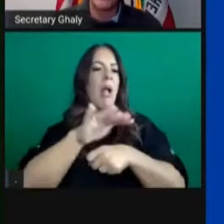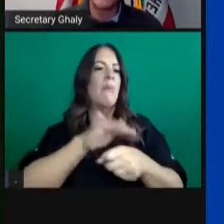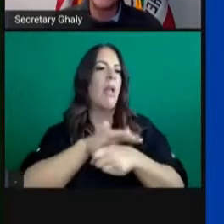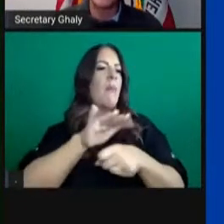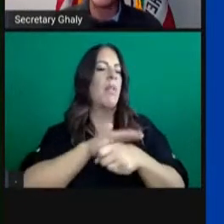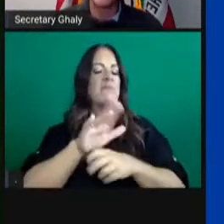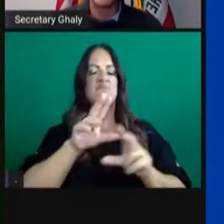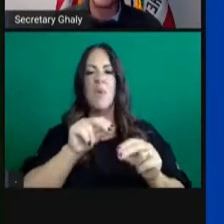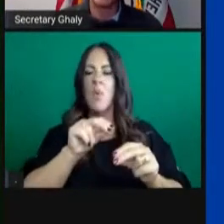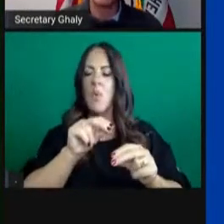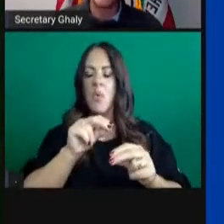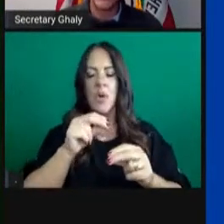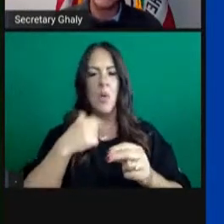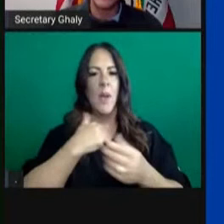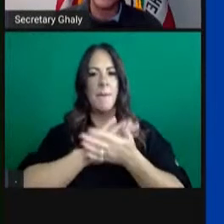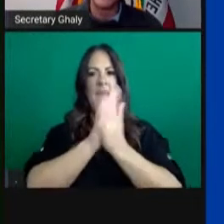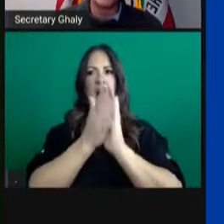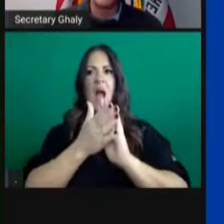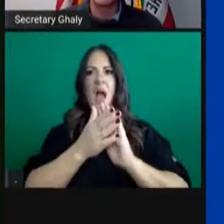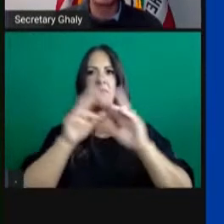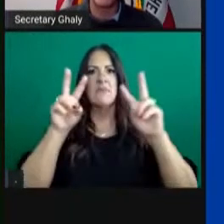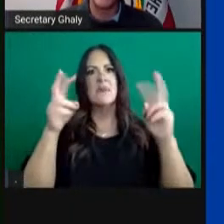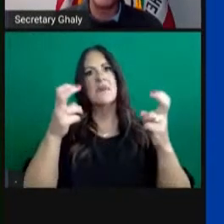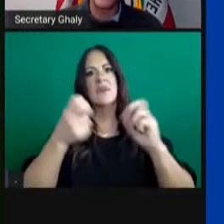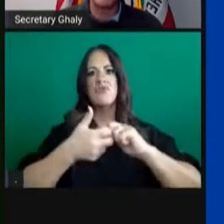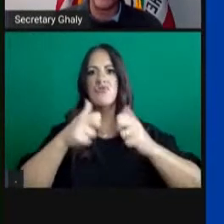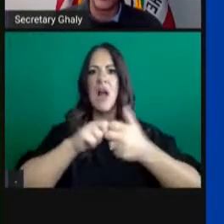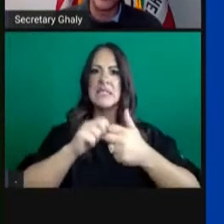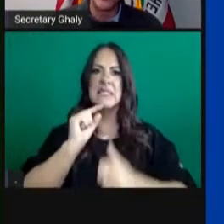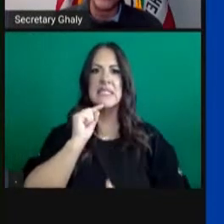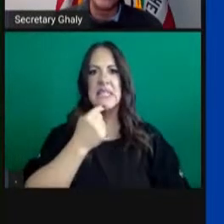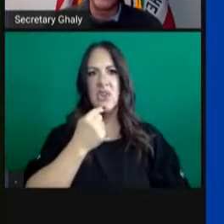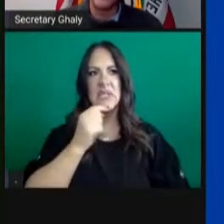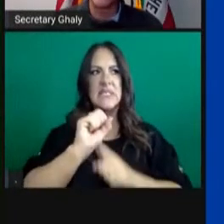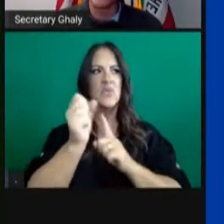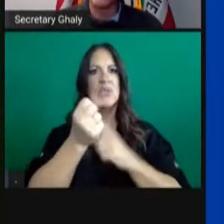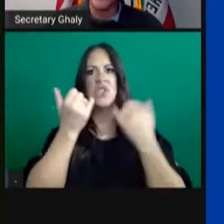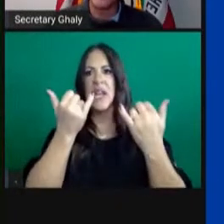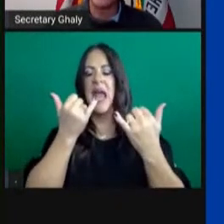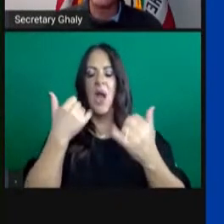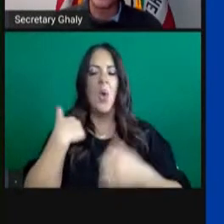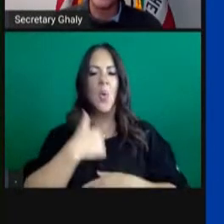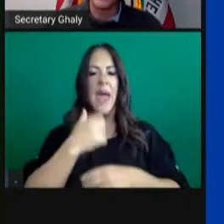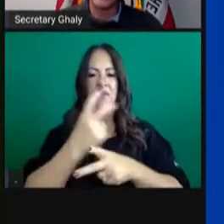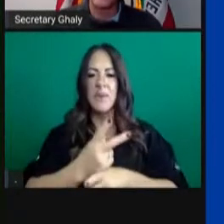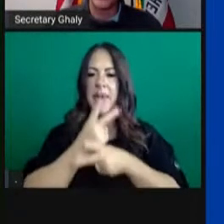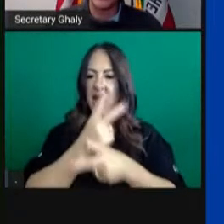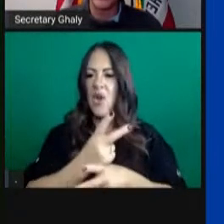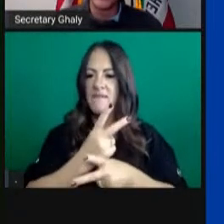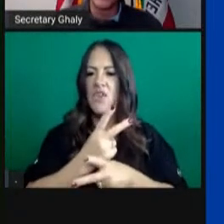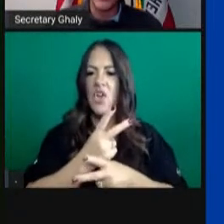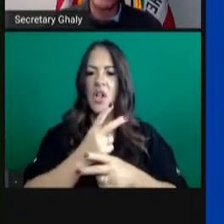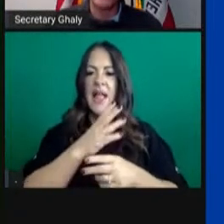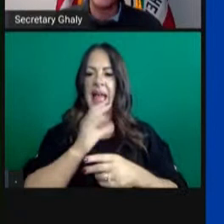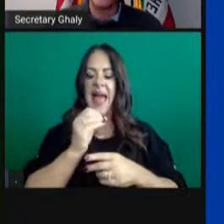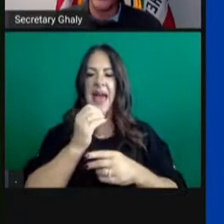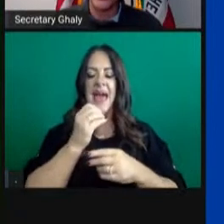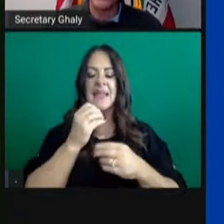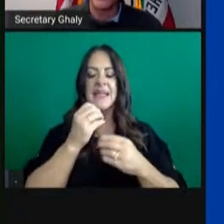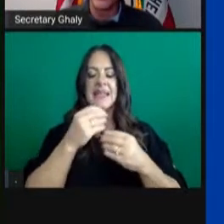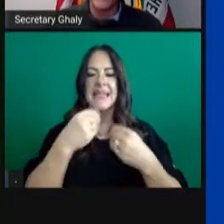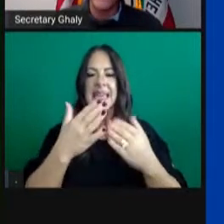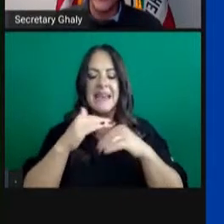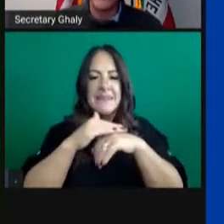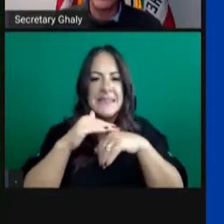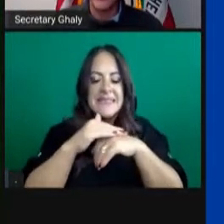and not every patient gets the same level of attention that we would hope they would in either conventional or contingency care